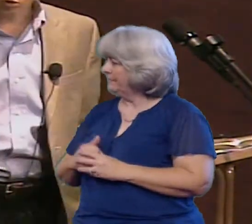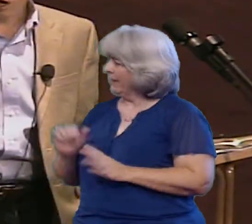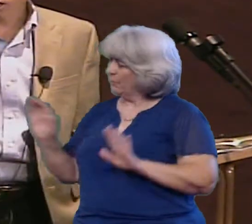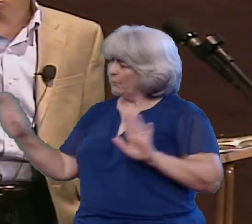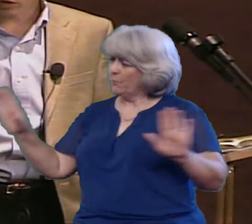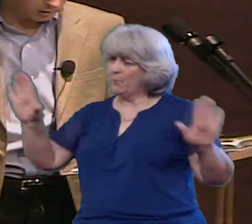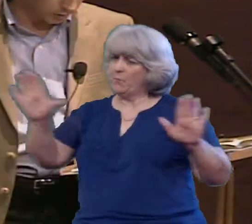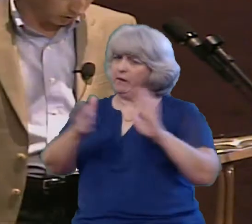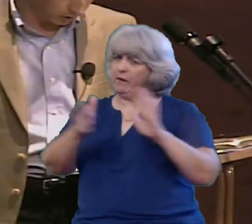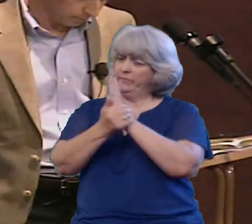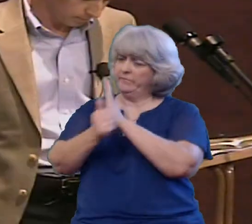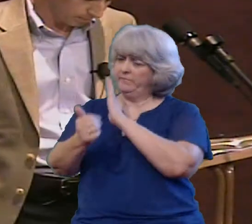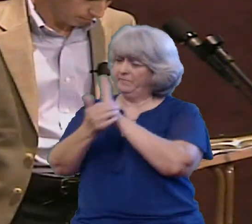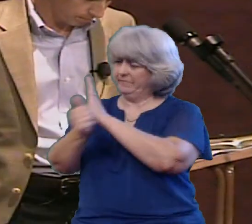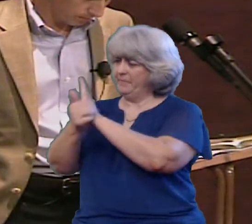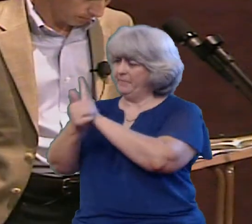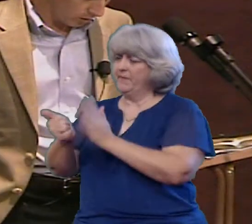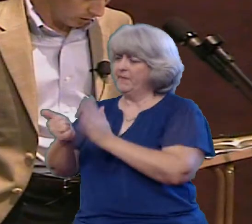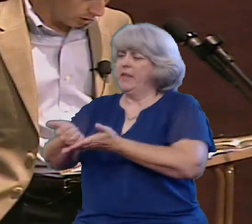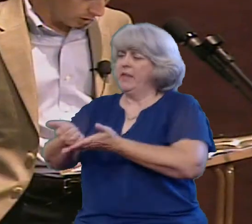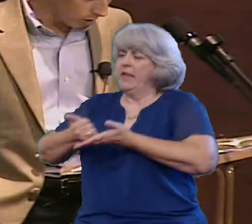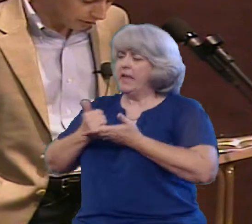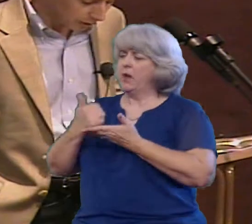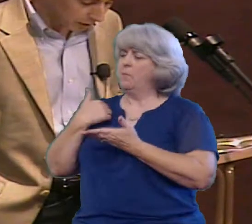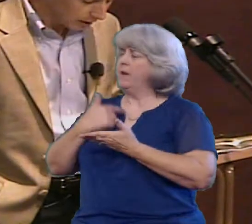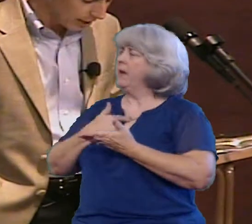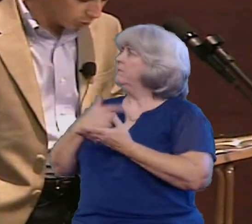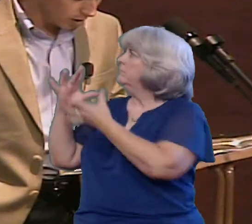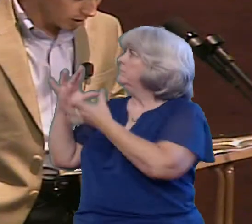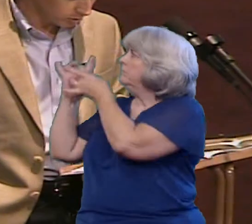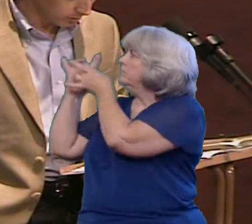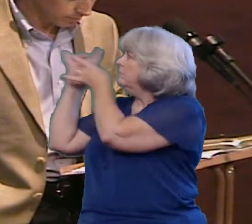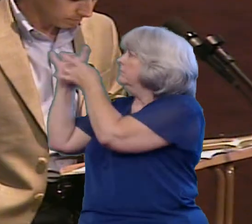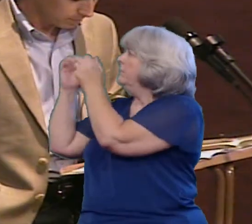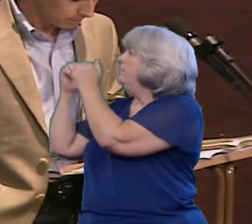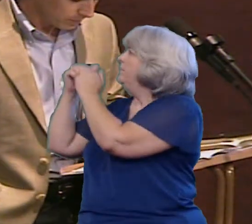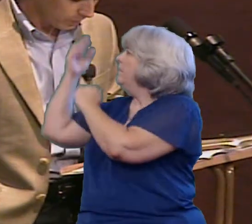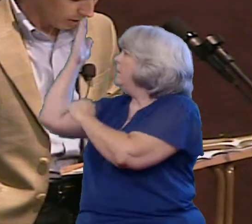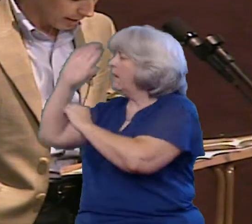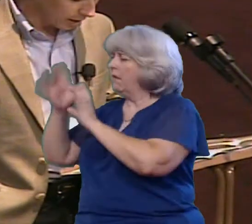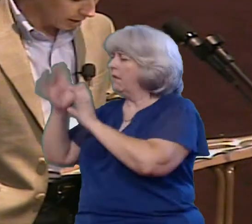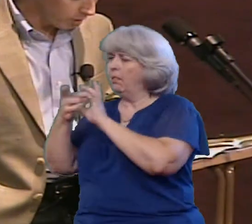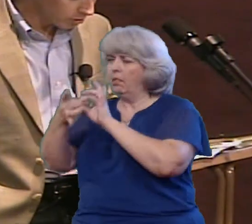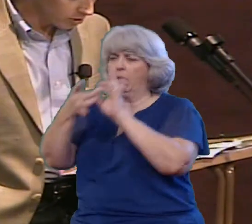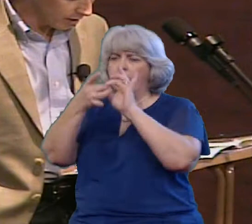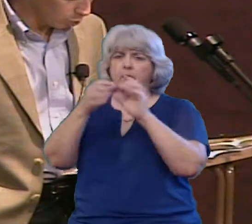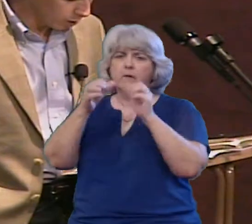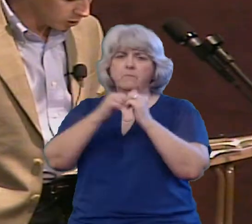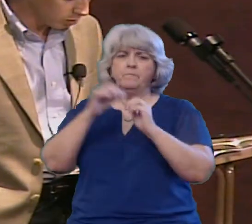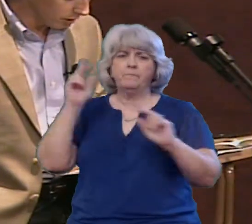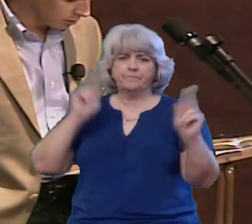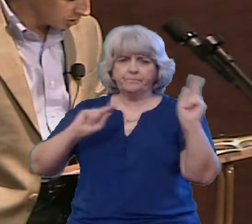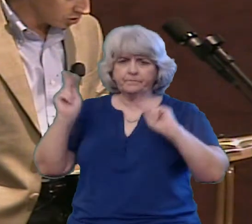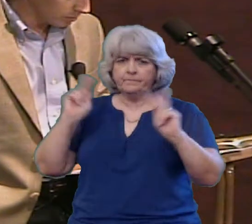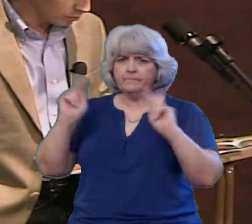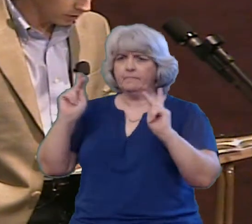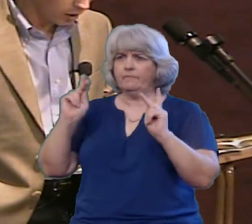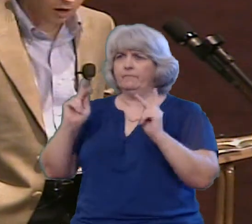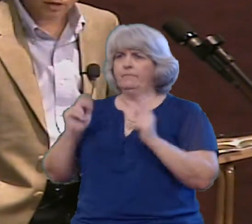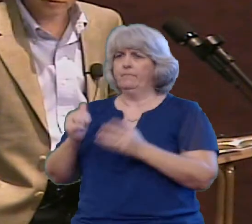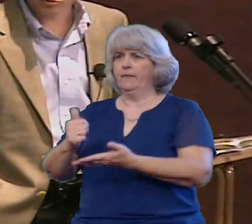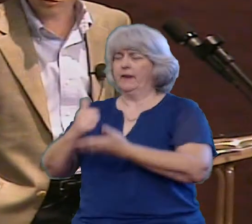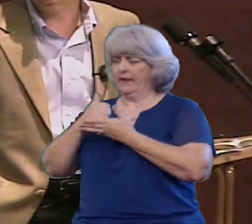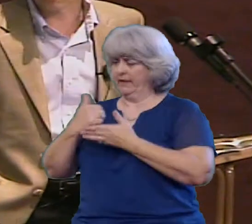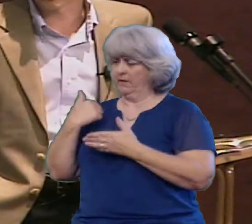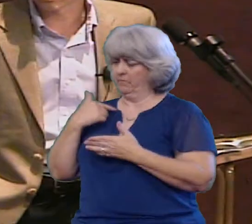get to know God more intimately To authentically connect with others And to help others develop richer relationships with